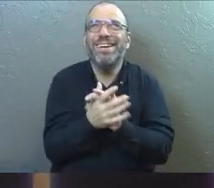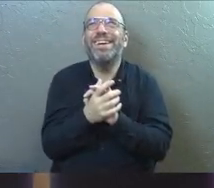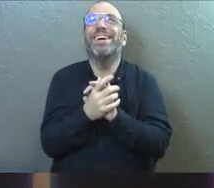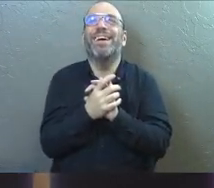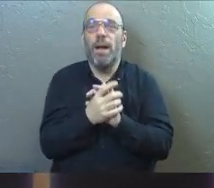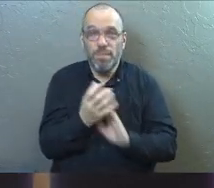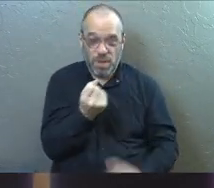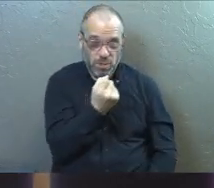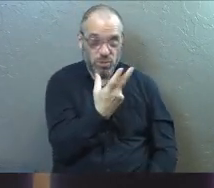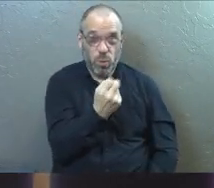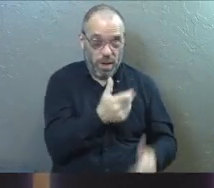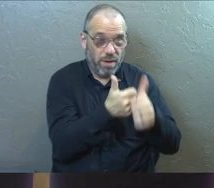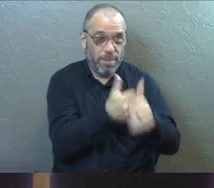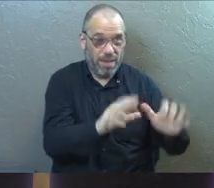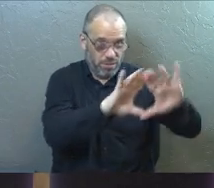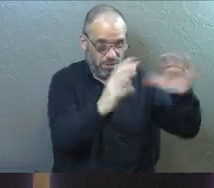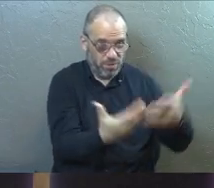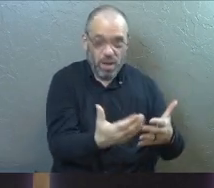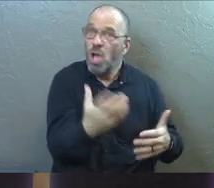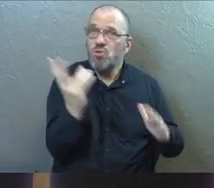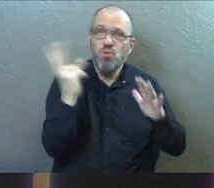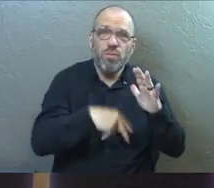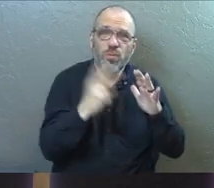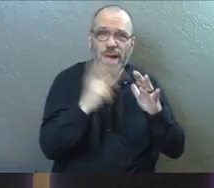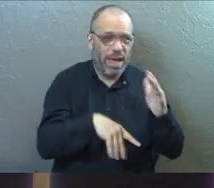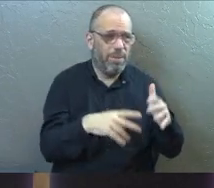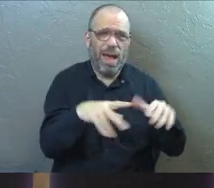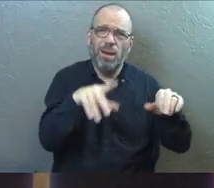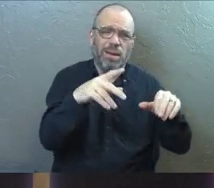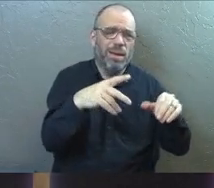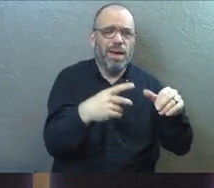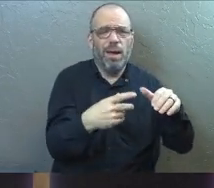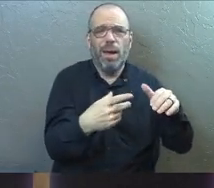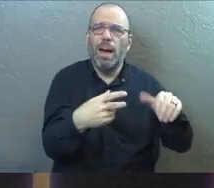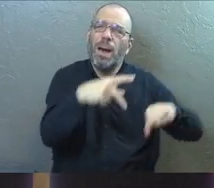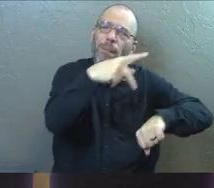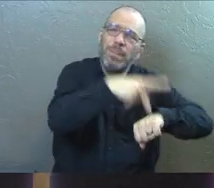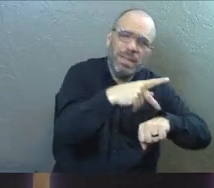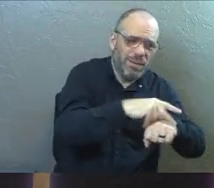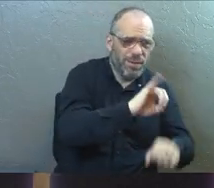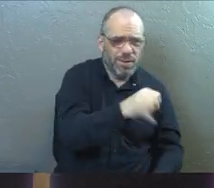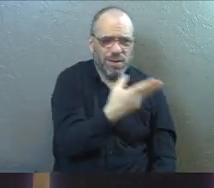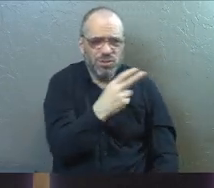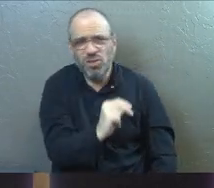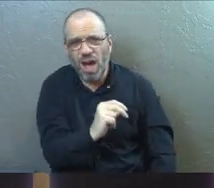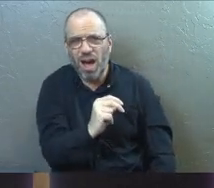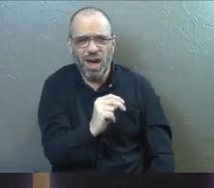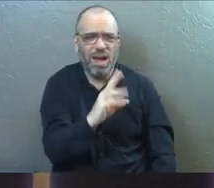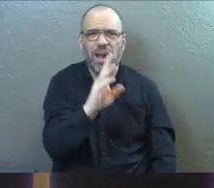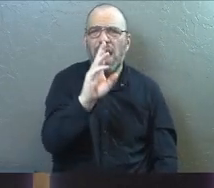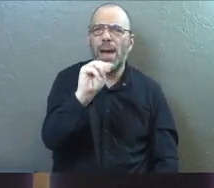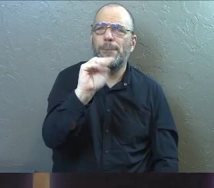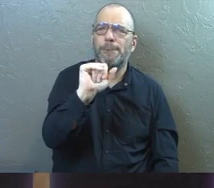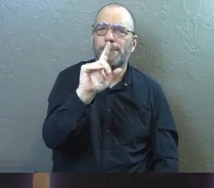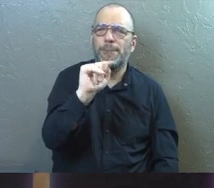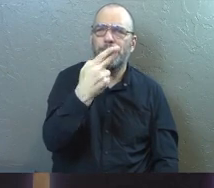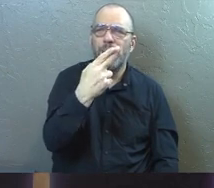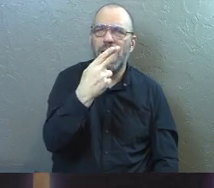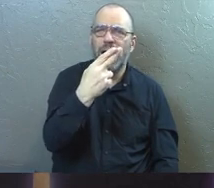There's 12 apostles, okay? Like you've read a lot about Peter and John so far. Little bit about Matthias.